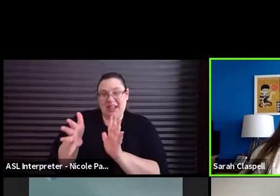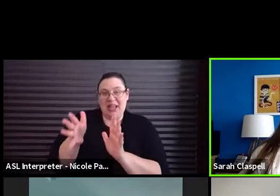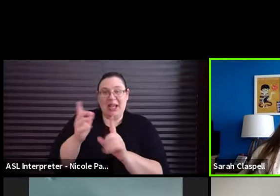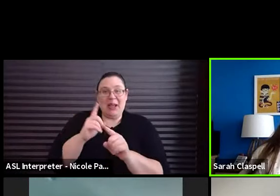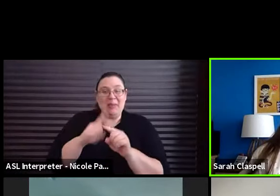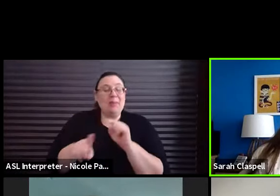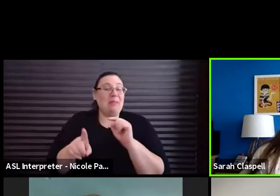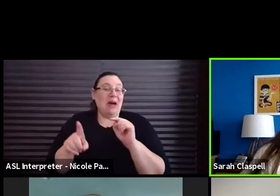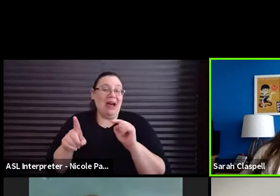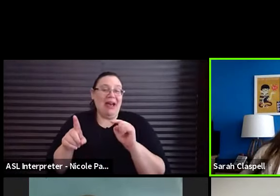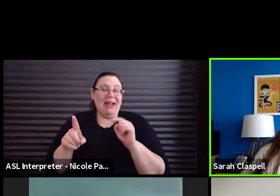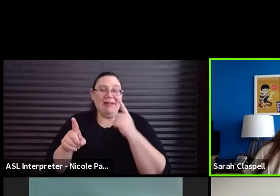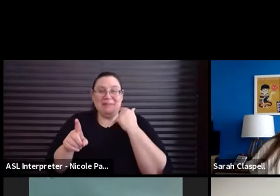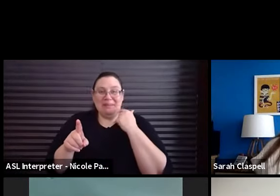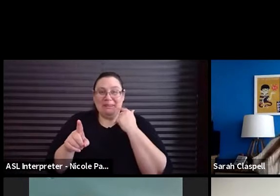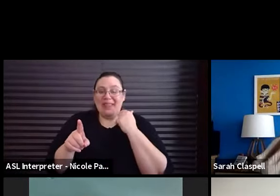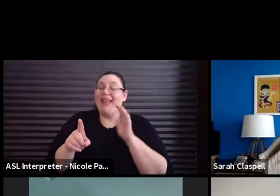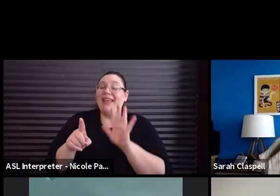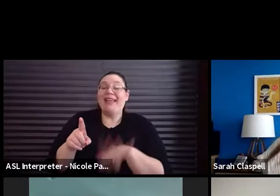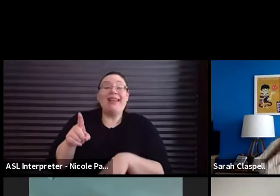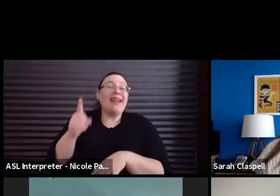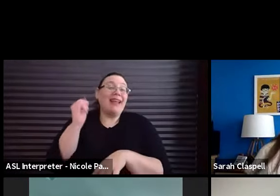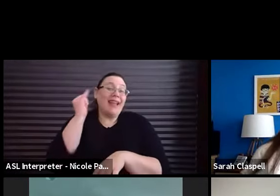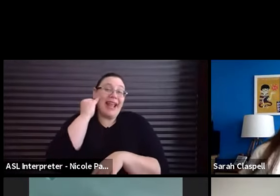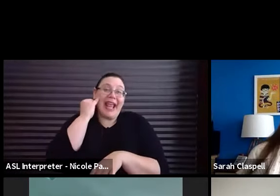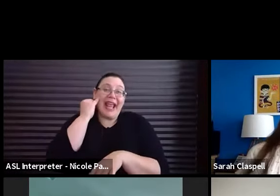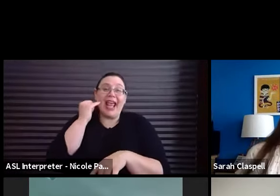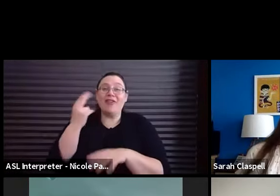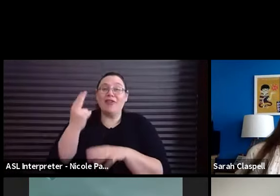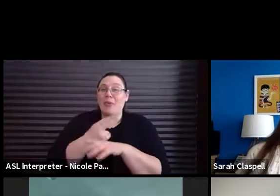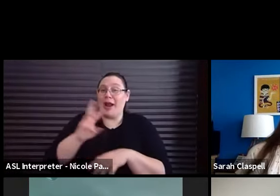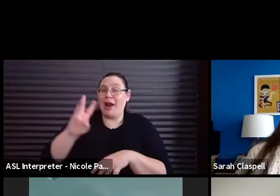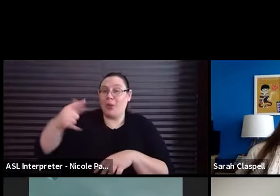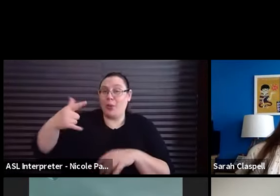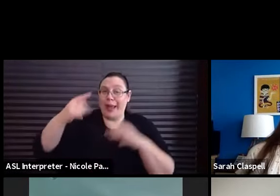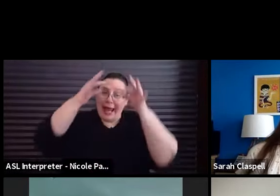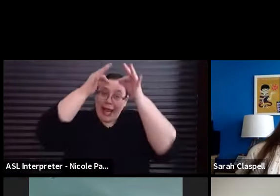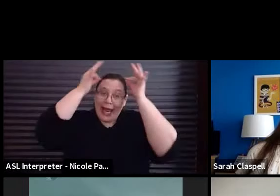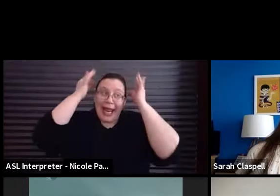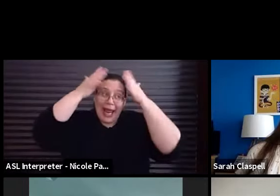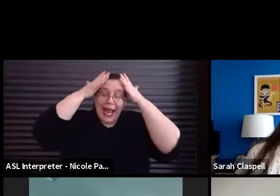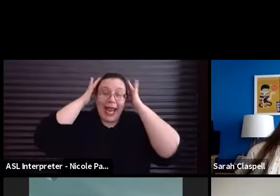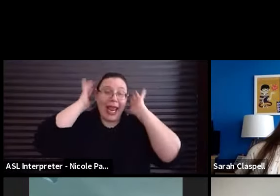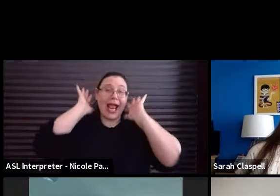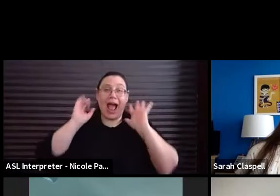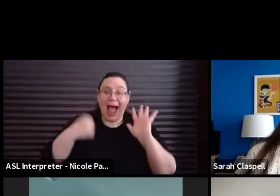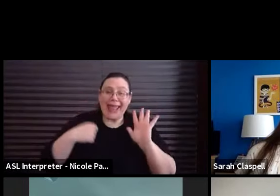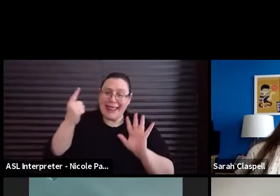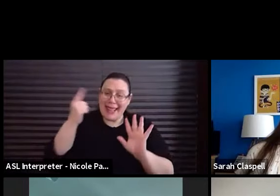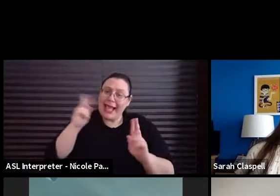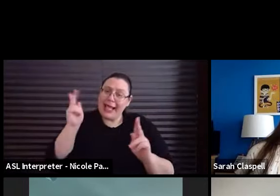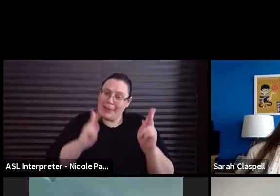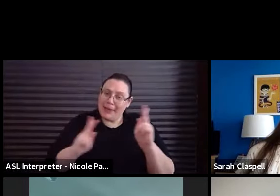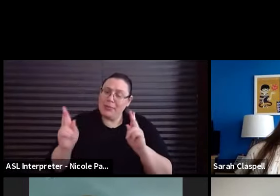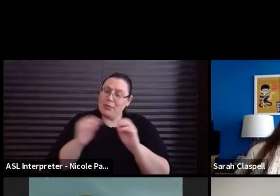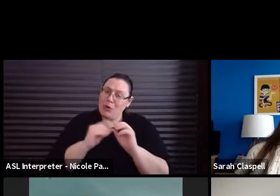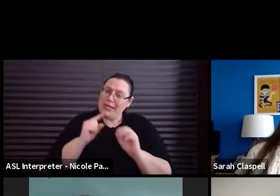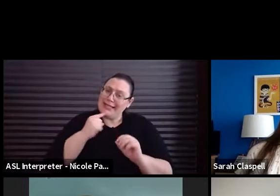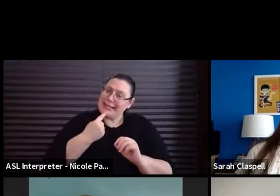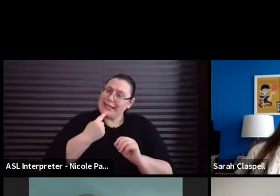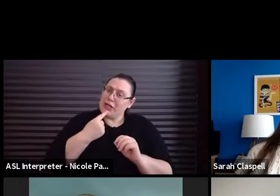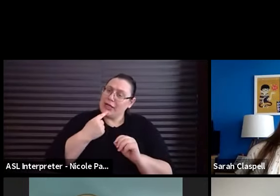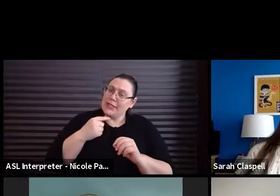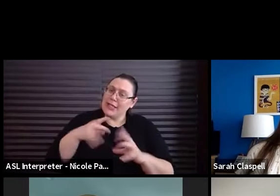to say that, you know, if you just put on a wig that I just think that people would take you more seriously